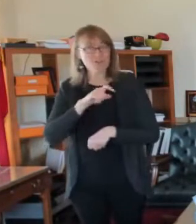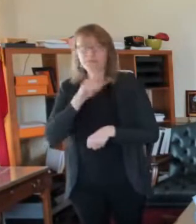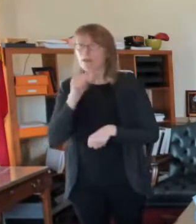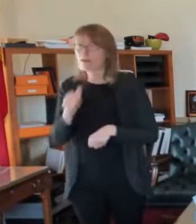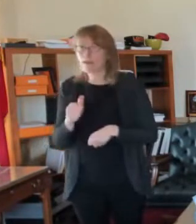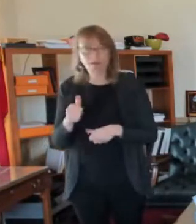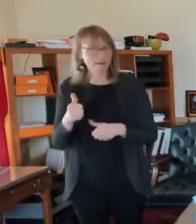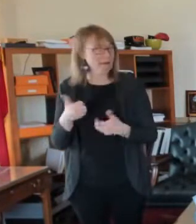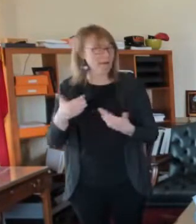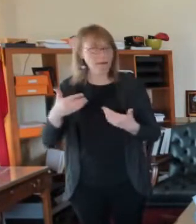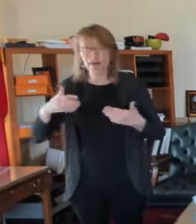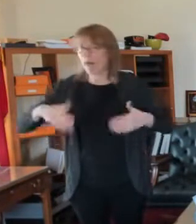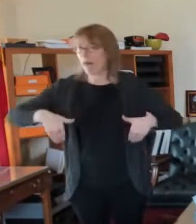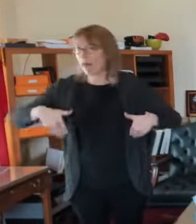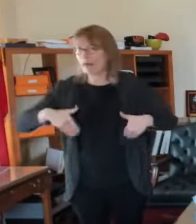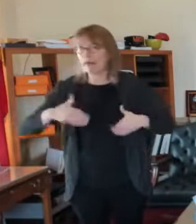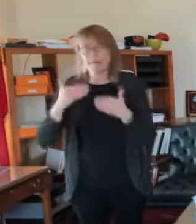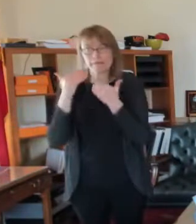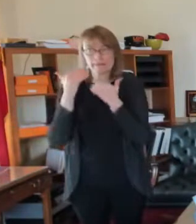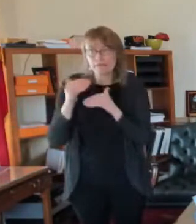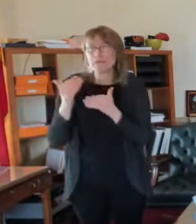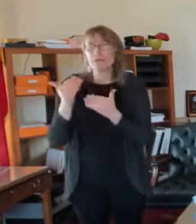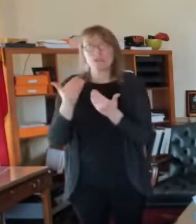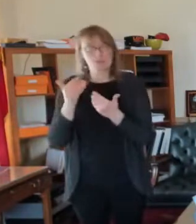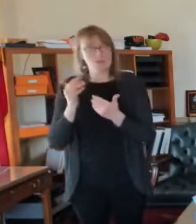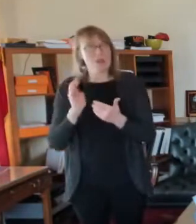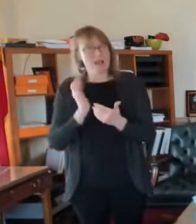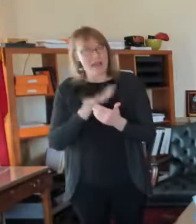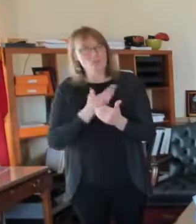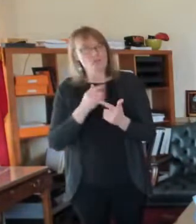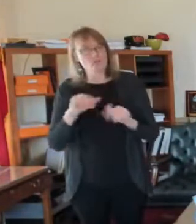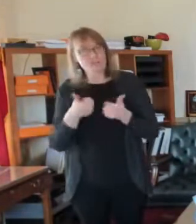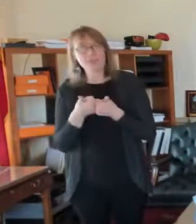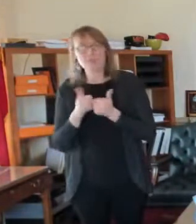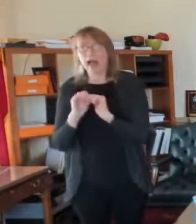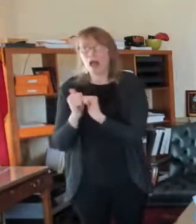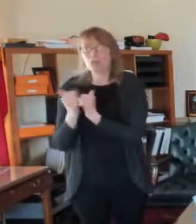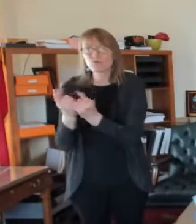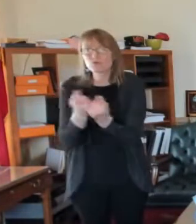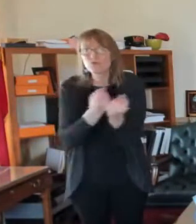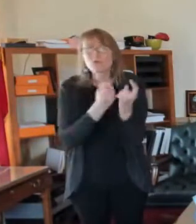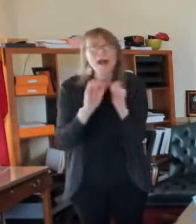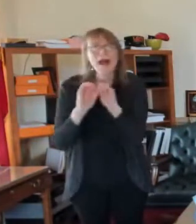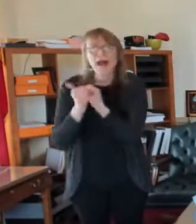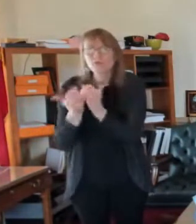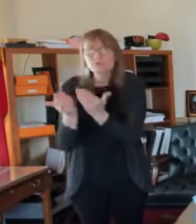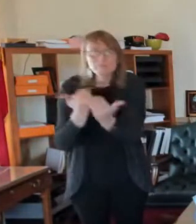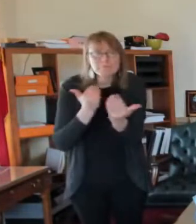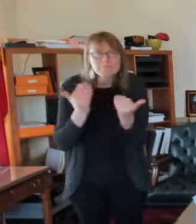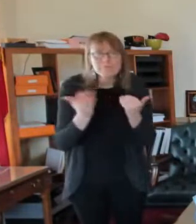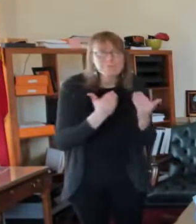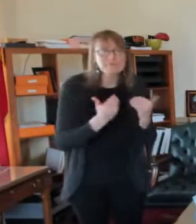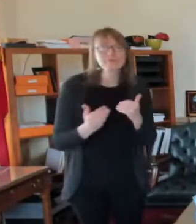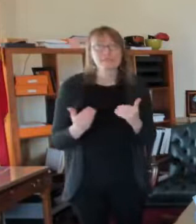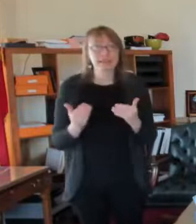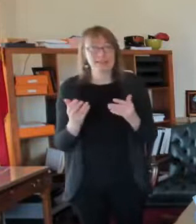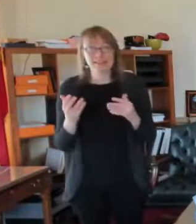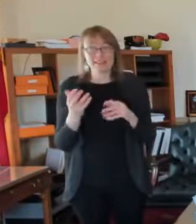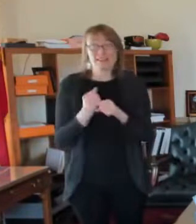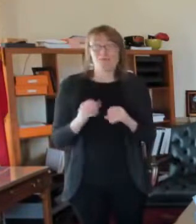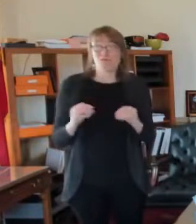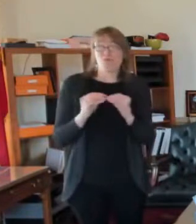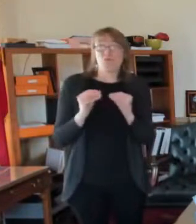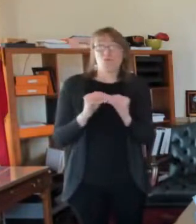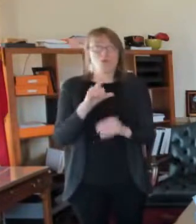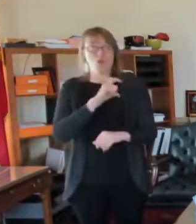both hiring, recruiting and retaining officers was our residency requirement. St. Louis city is a great place